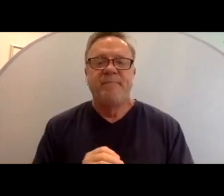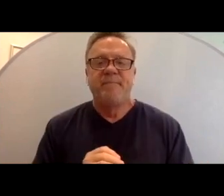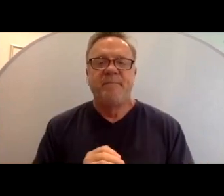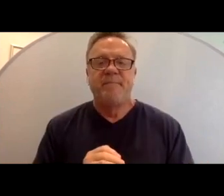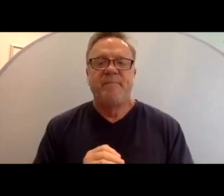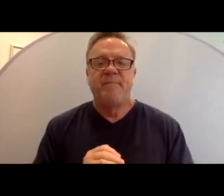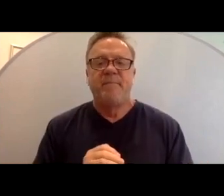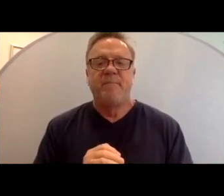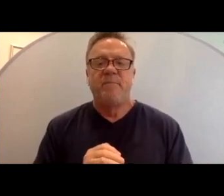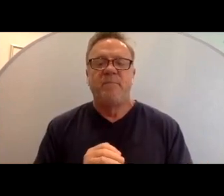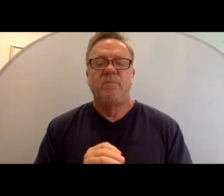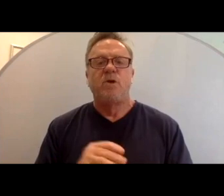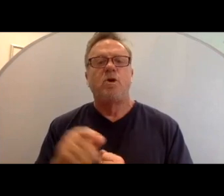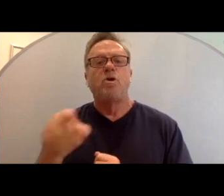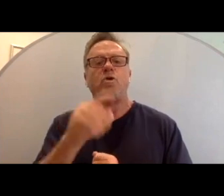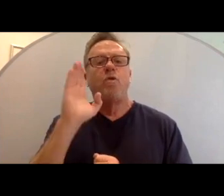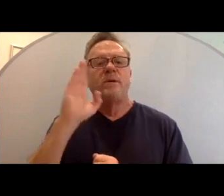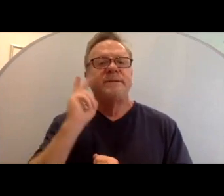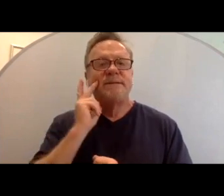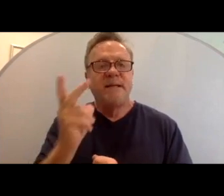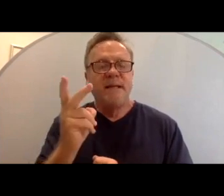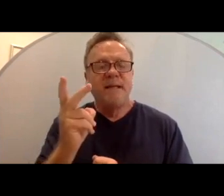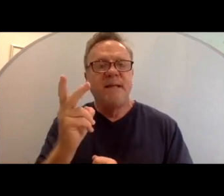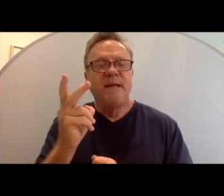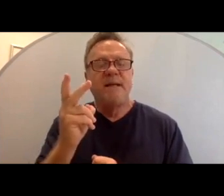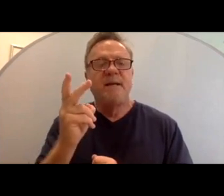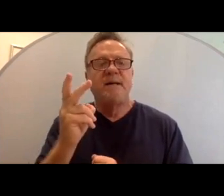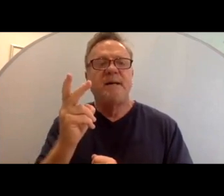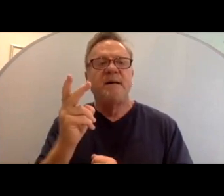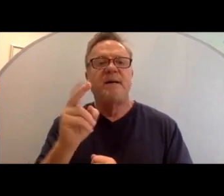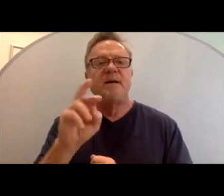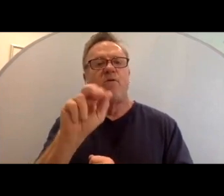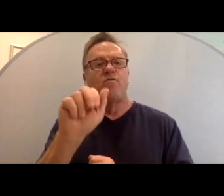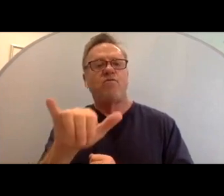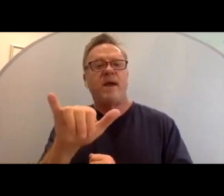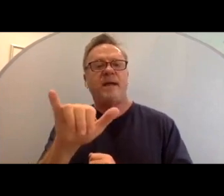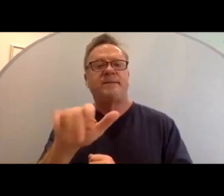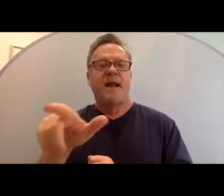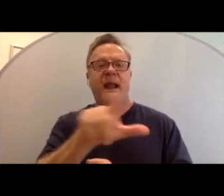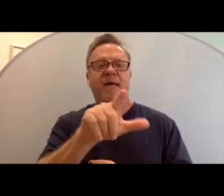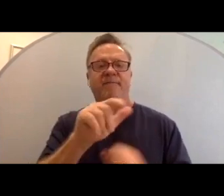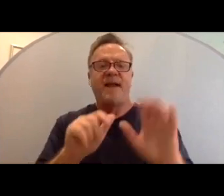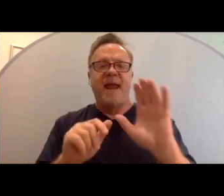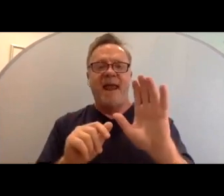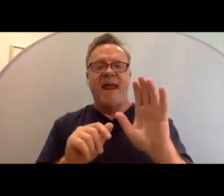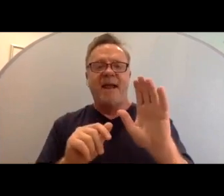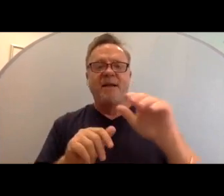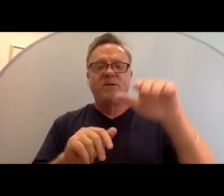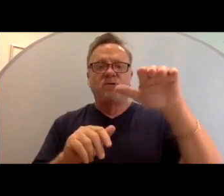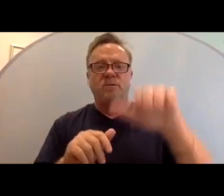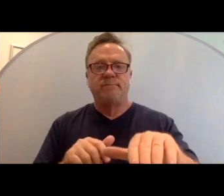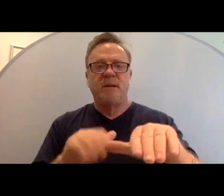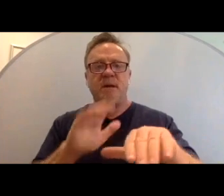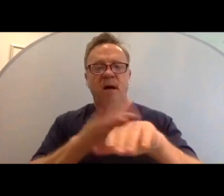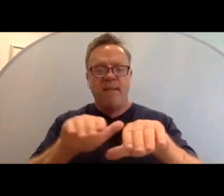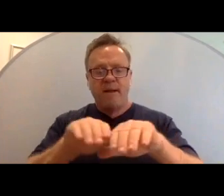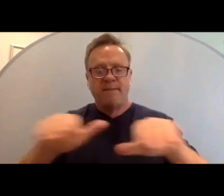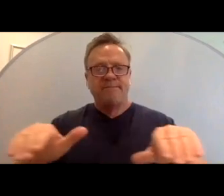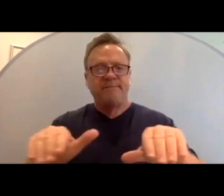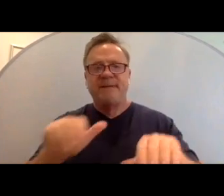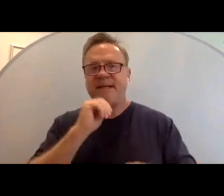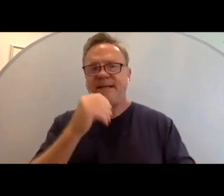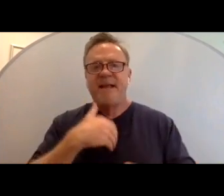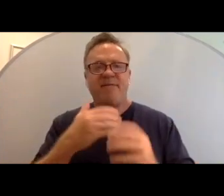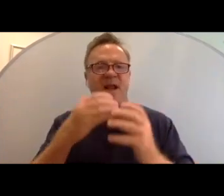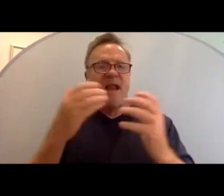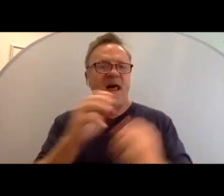You will see that Ray's left hand is resting on the lectern. He didn't have a lot of muscle